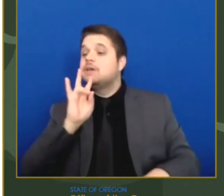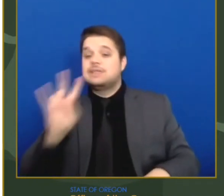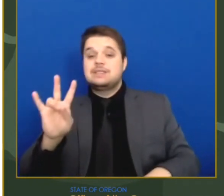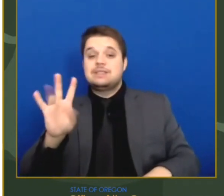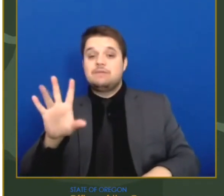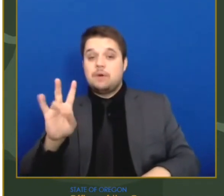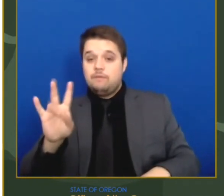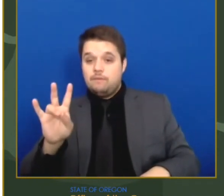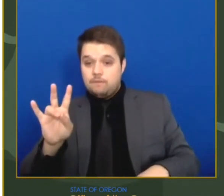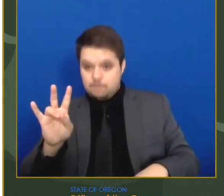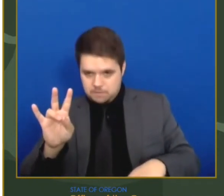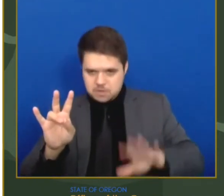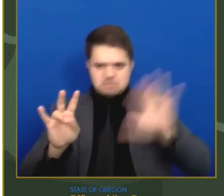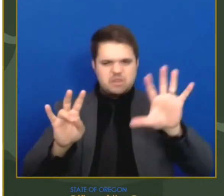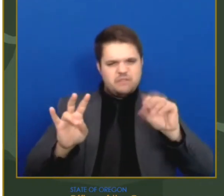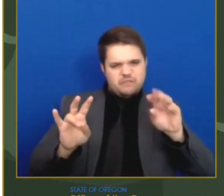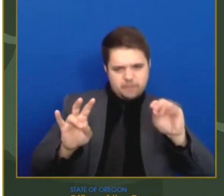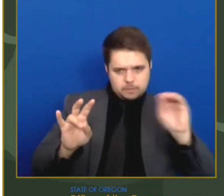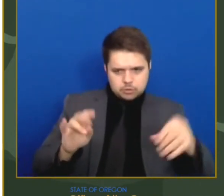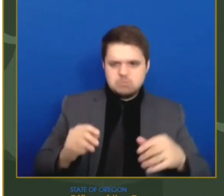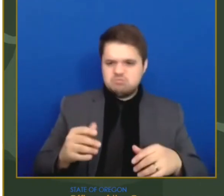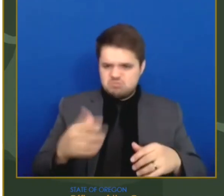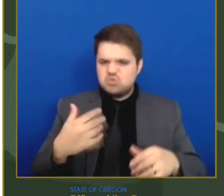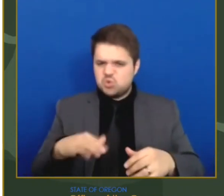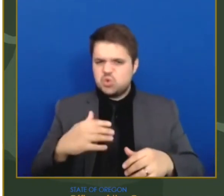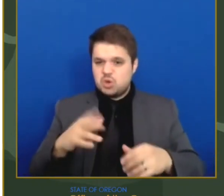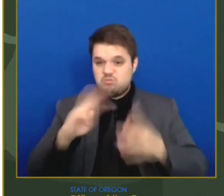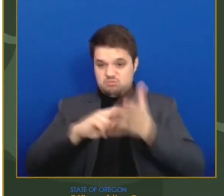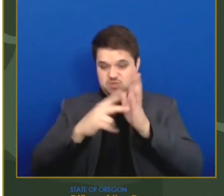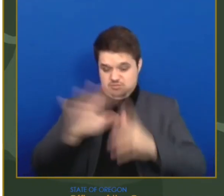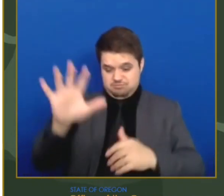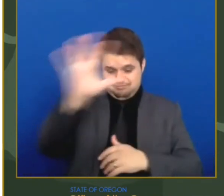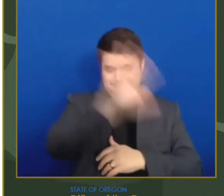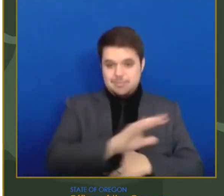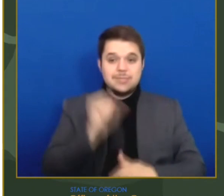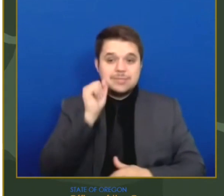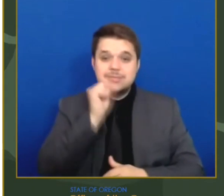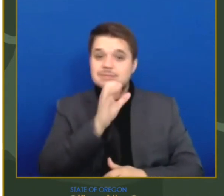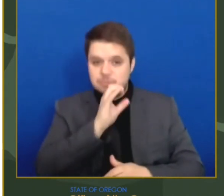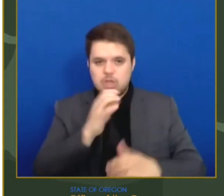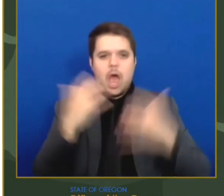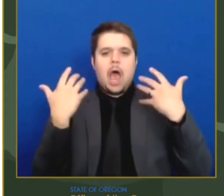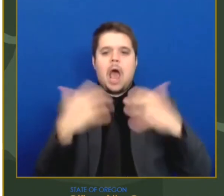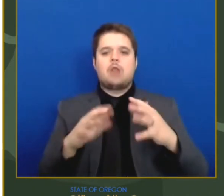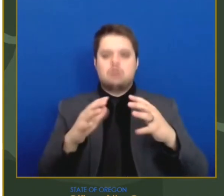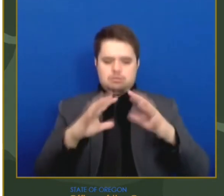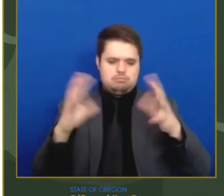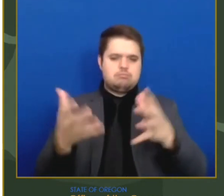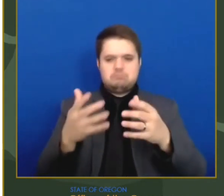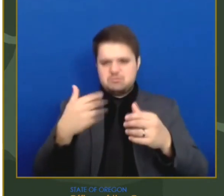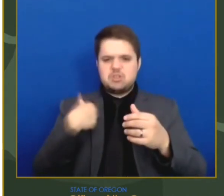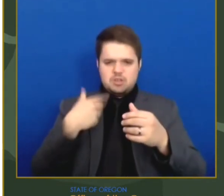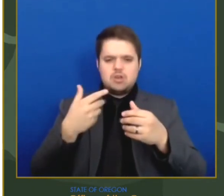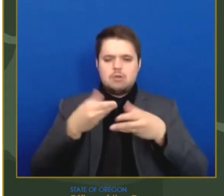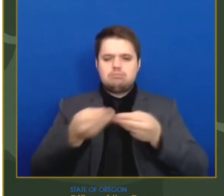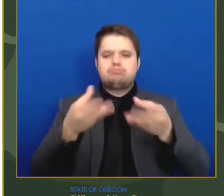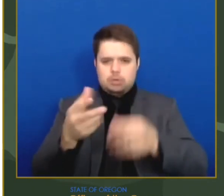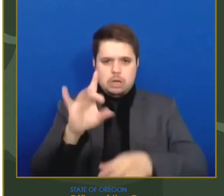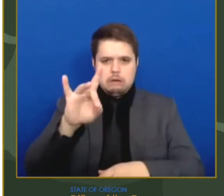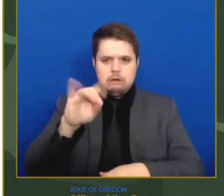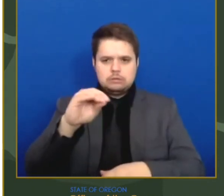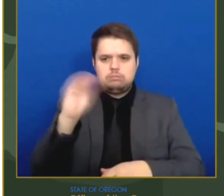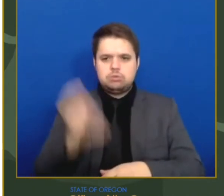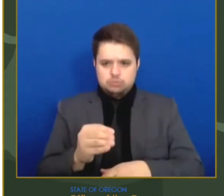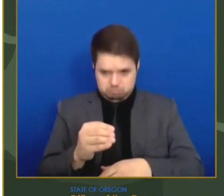seniors before we open eligibility to the next groups, including people with underlying conditions. We do see variations